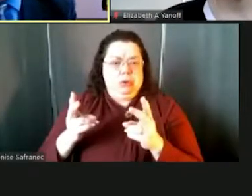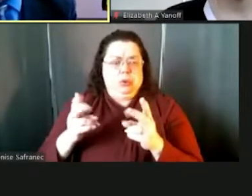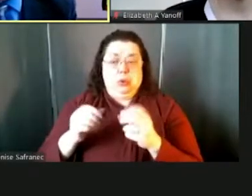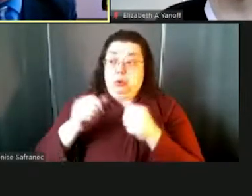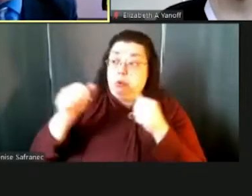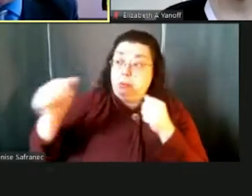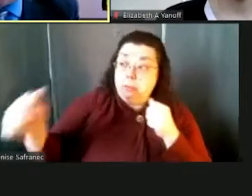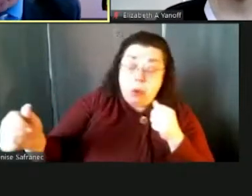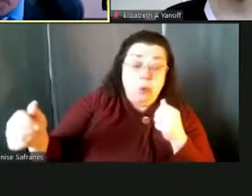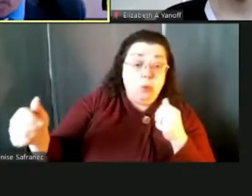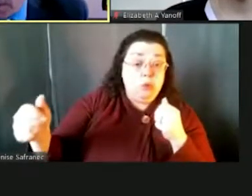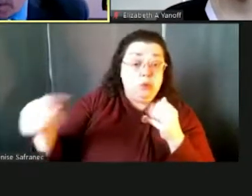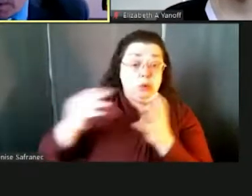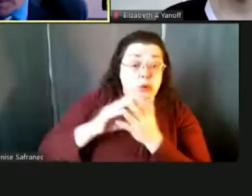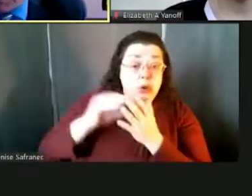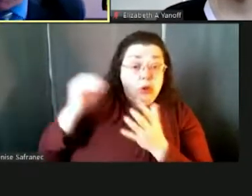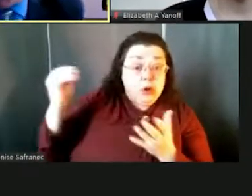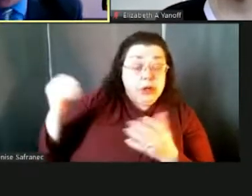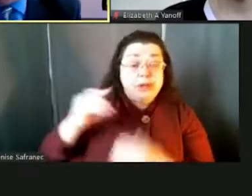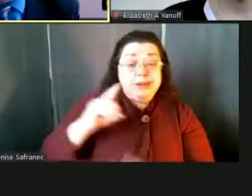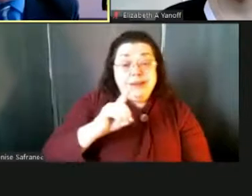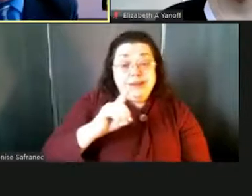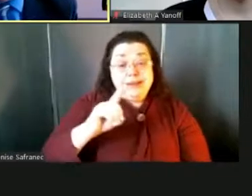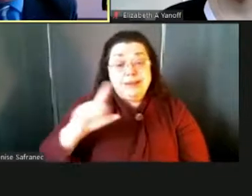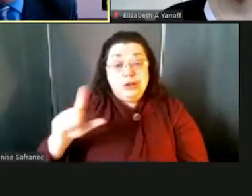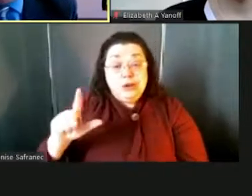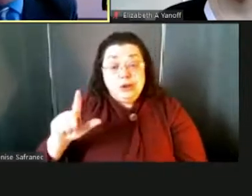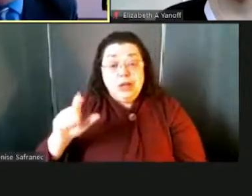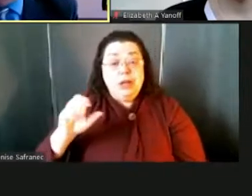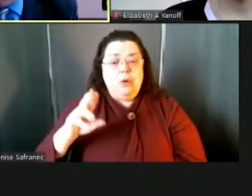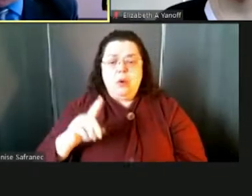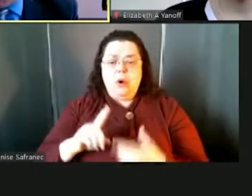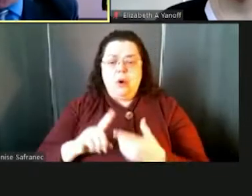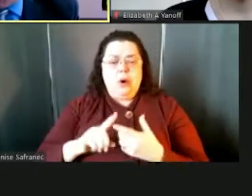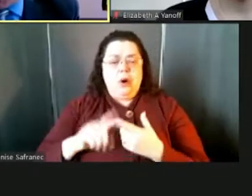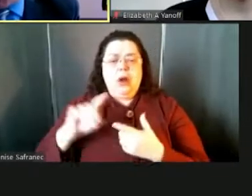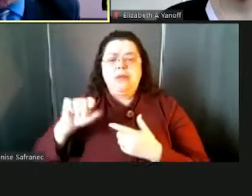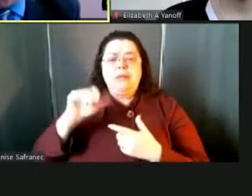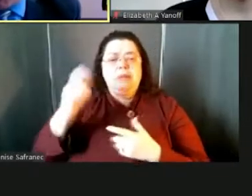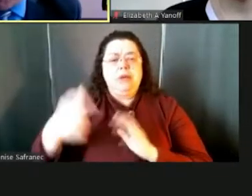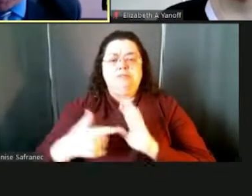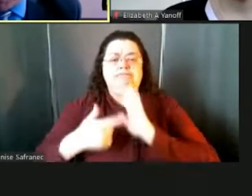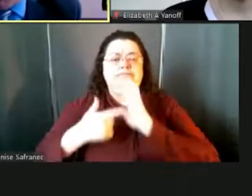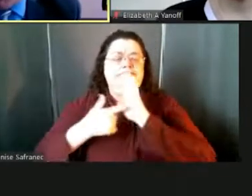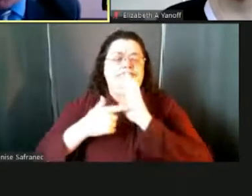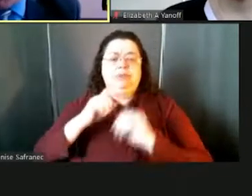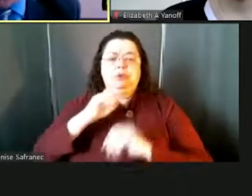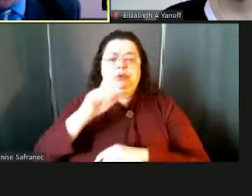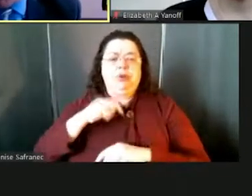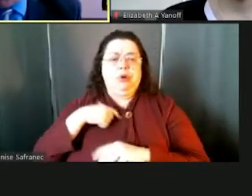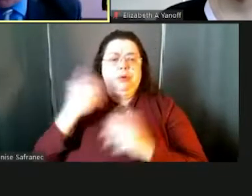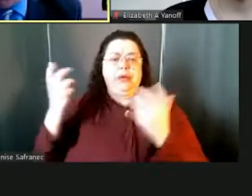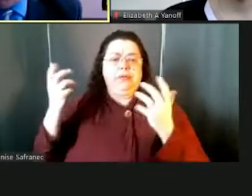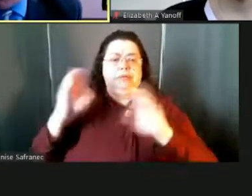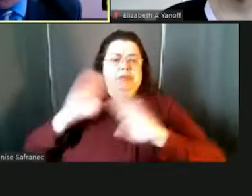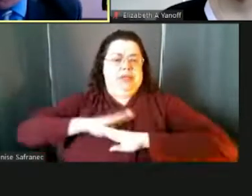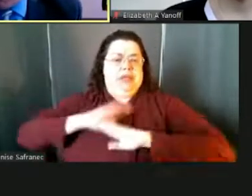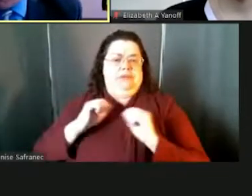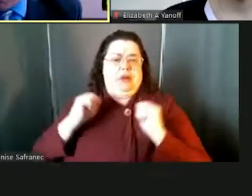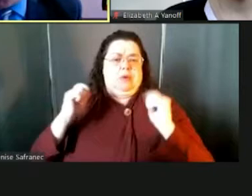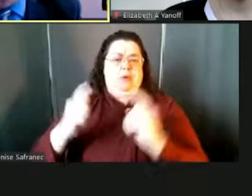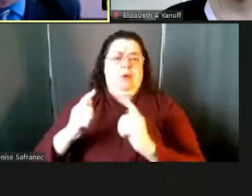delivering remote learning, uh, responding to some of the mandates for, uh, making sure that we have, uh,